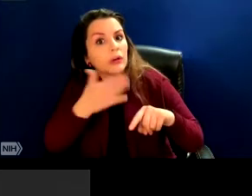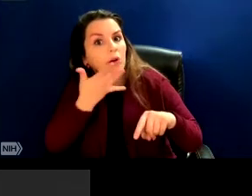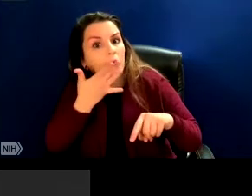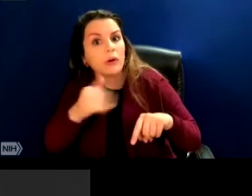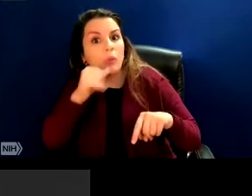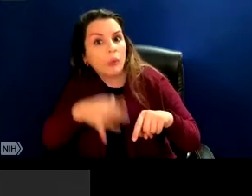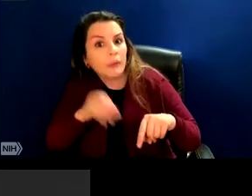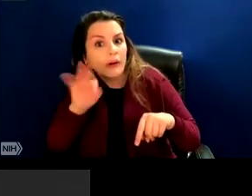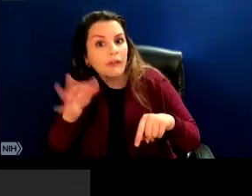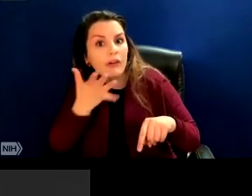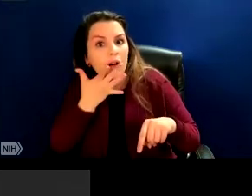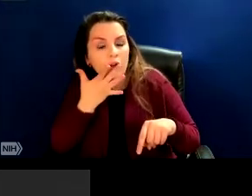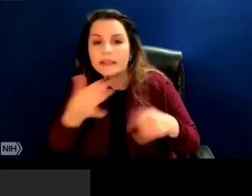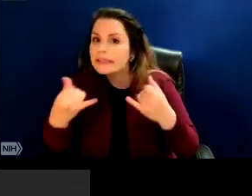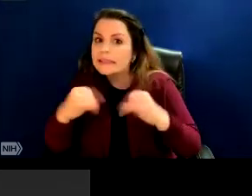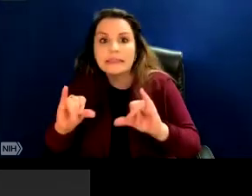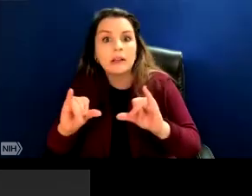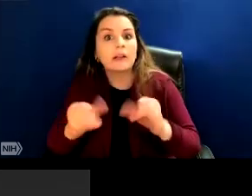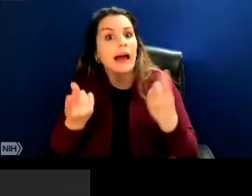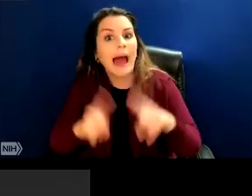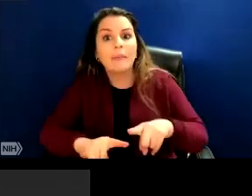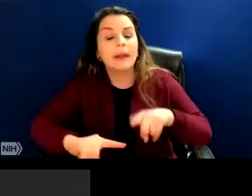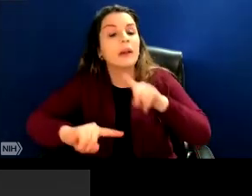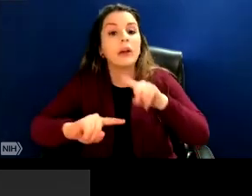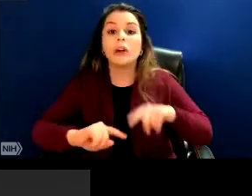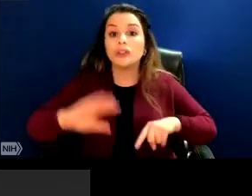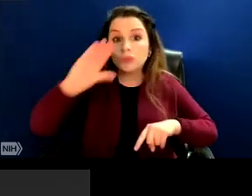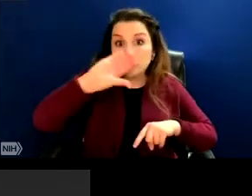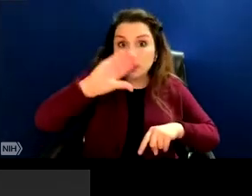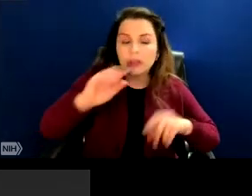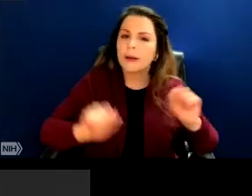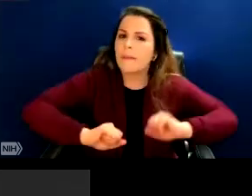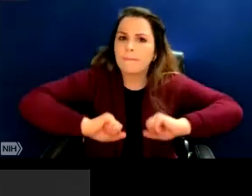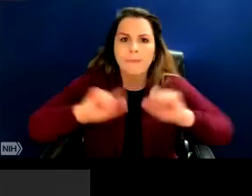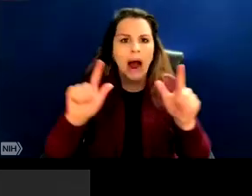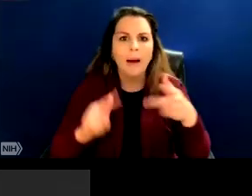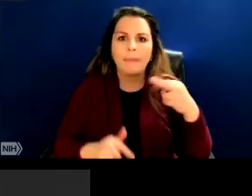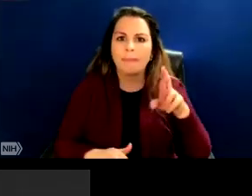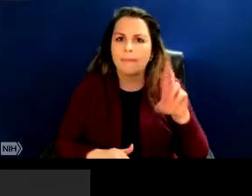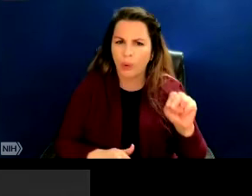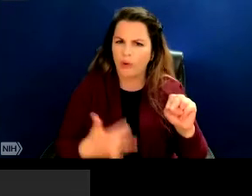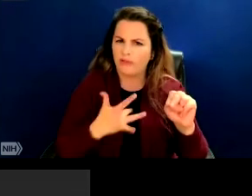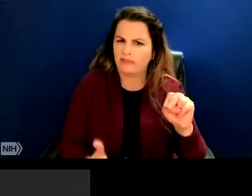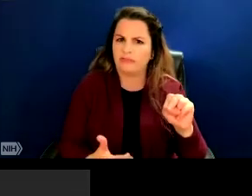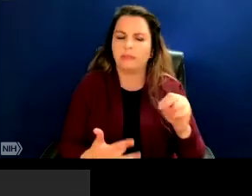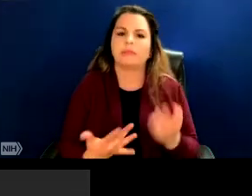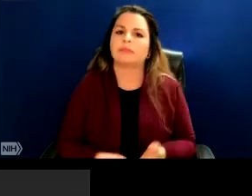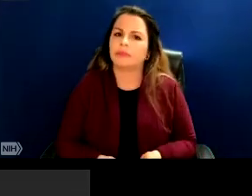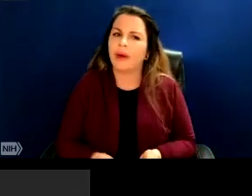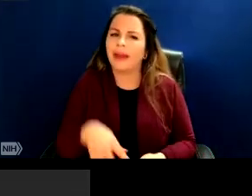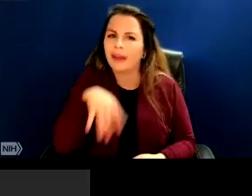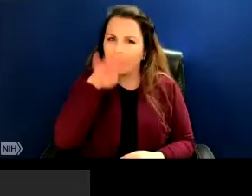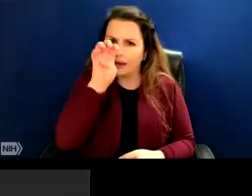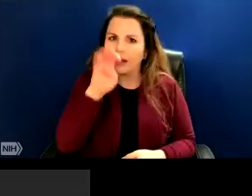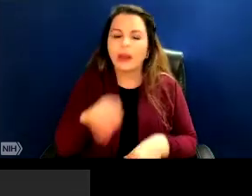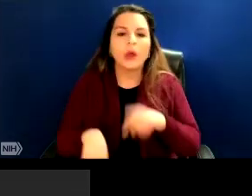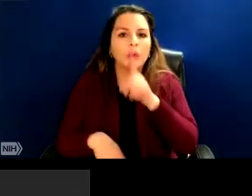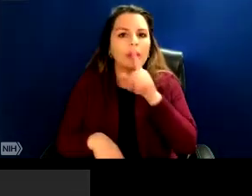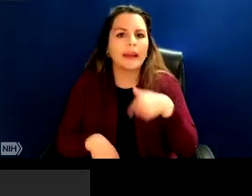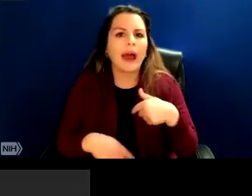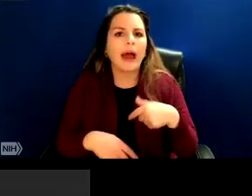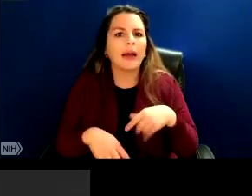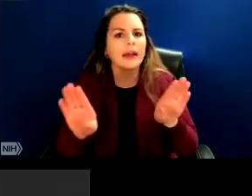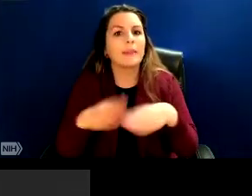United States. And so, this really opened up to me a very important conversation that we've been